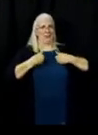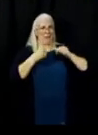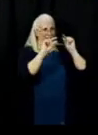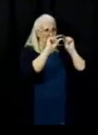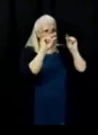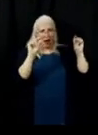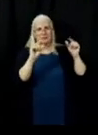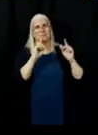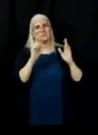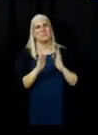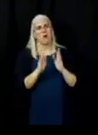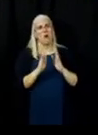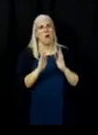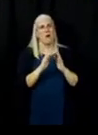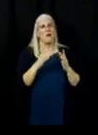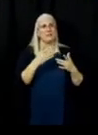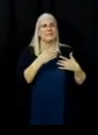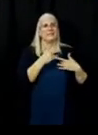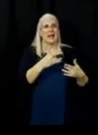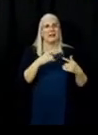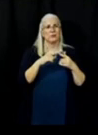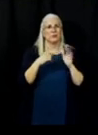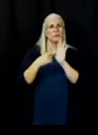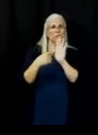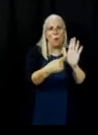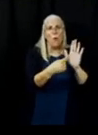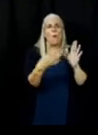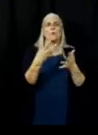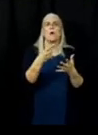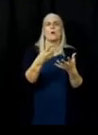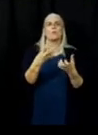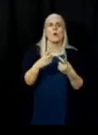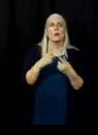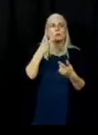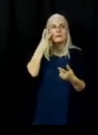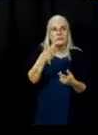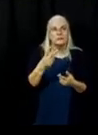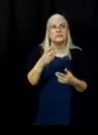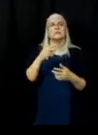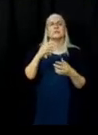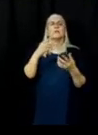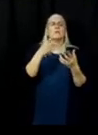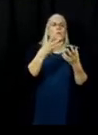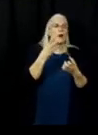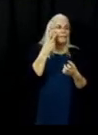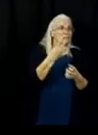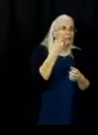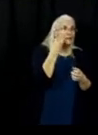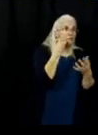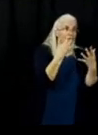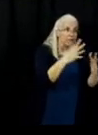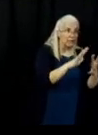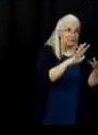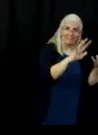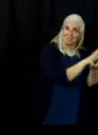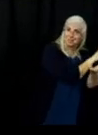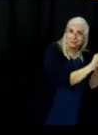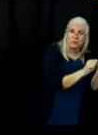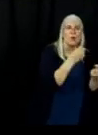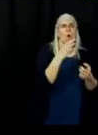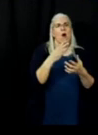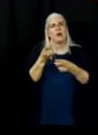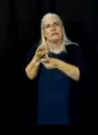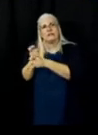the location that you want to look at to validate whether your structure has been damaged or destroyed. Once again,